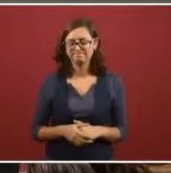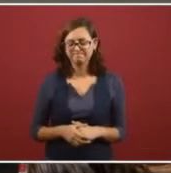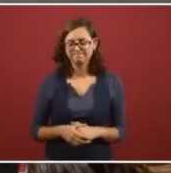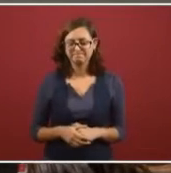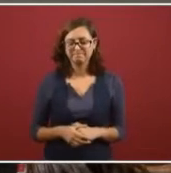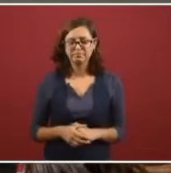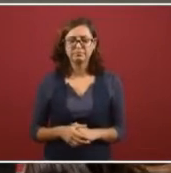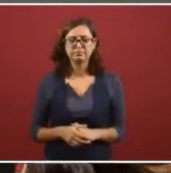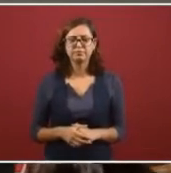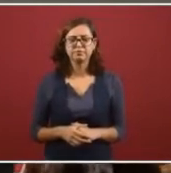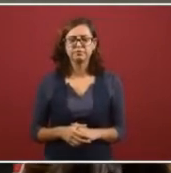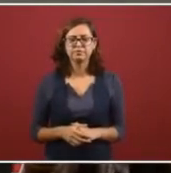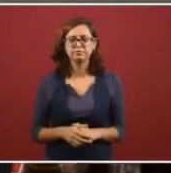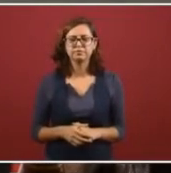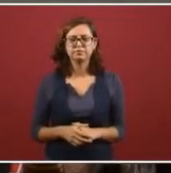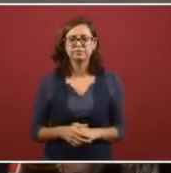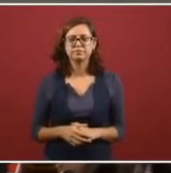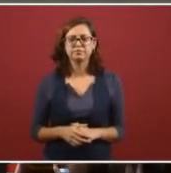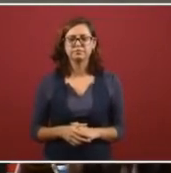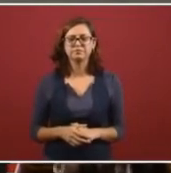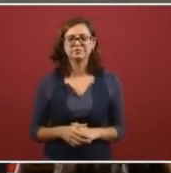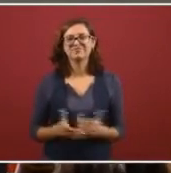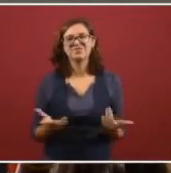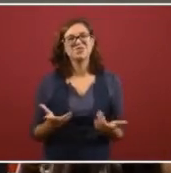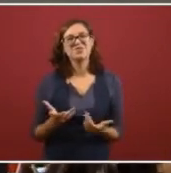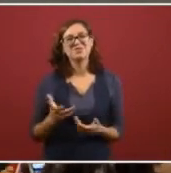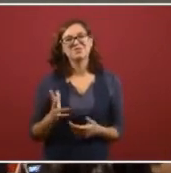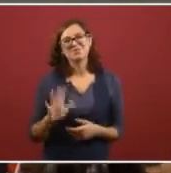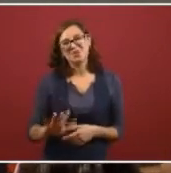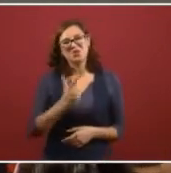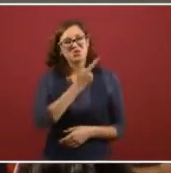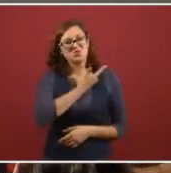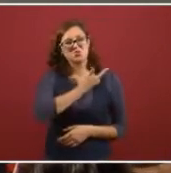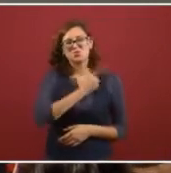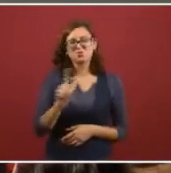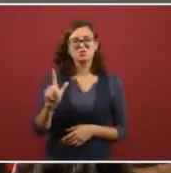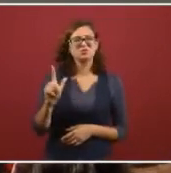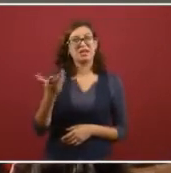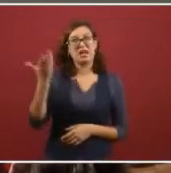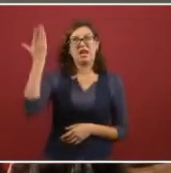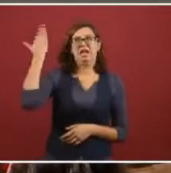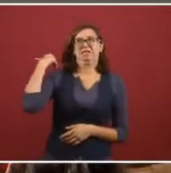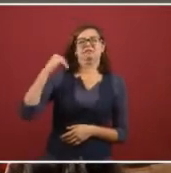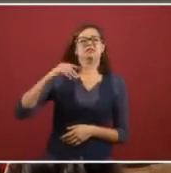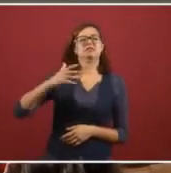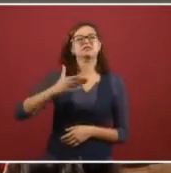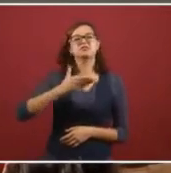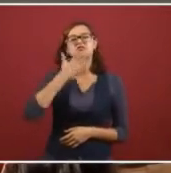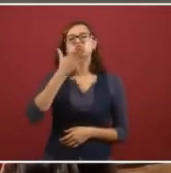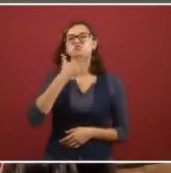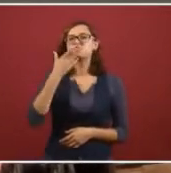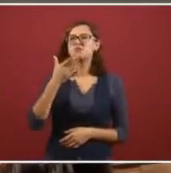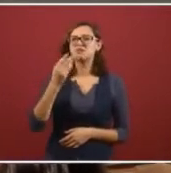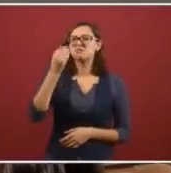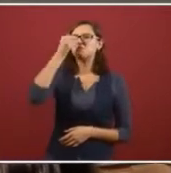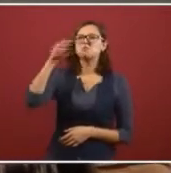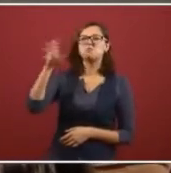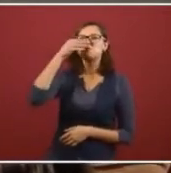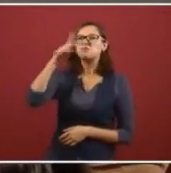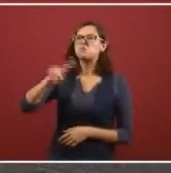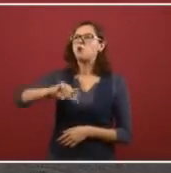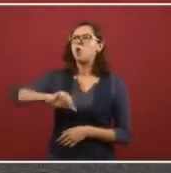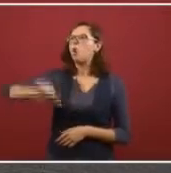And I don't want, like before, like to be blamed to external